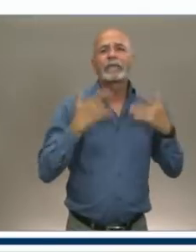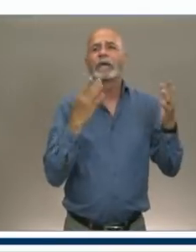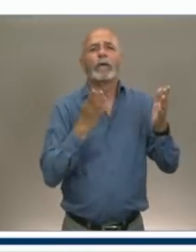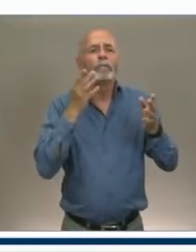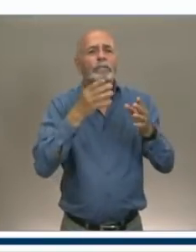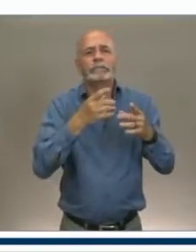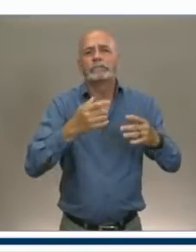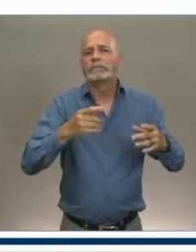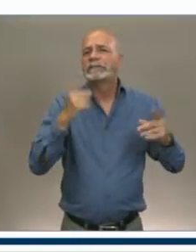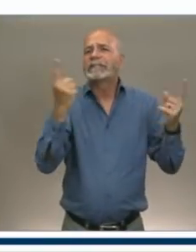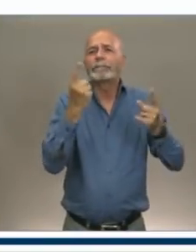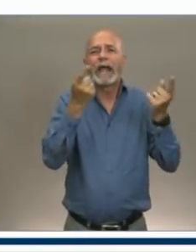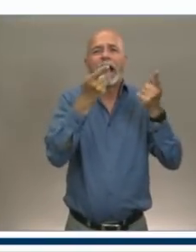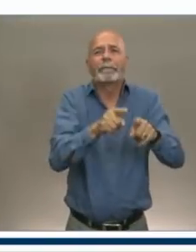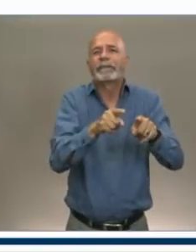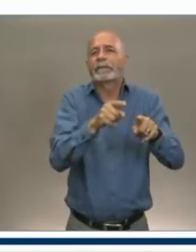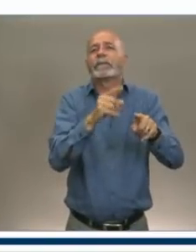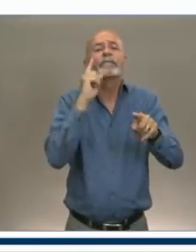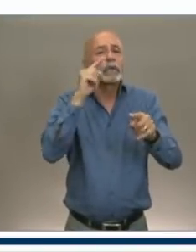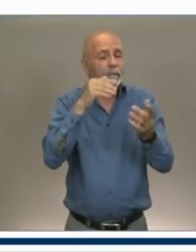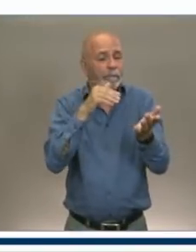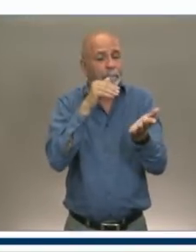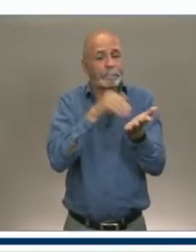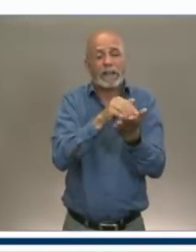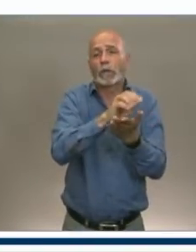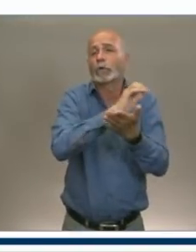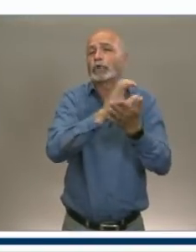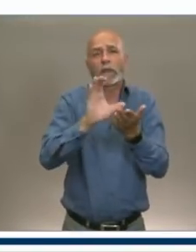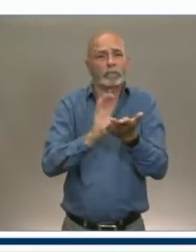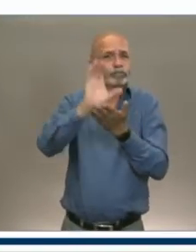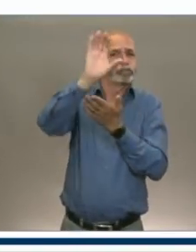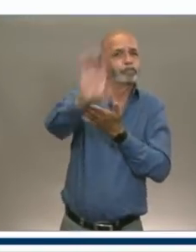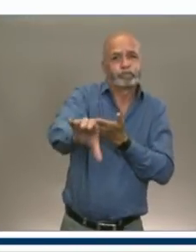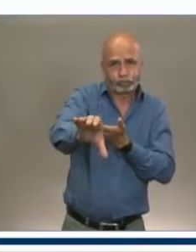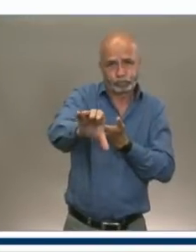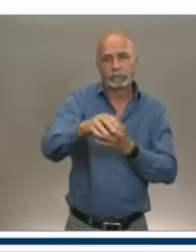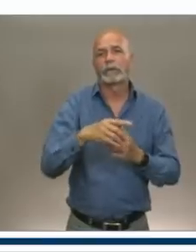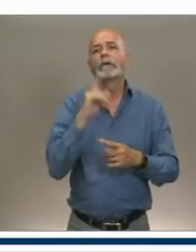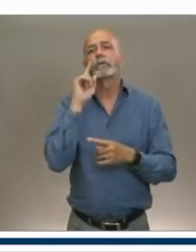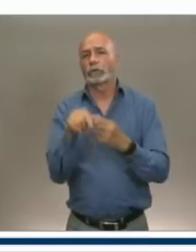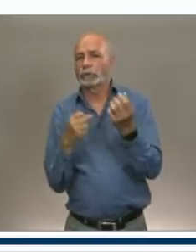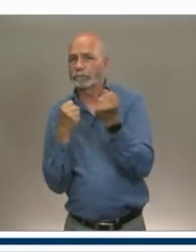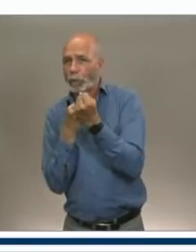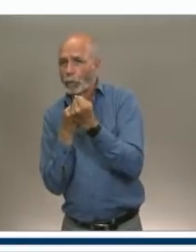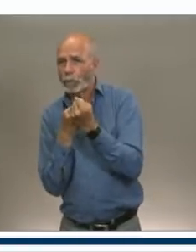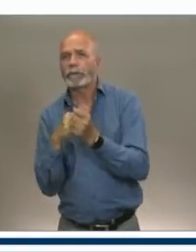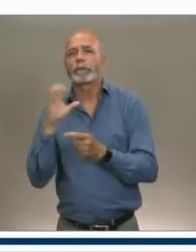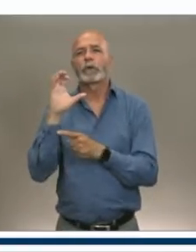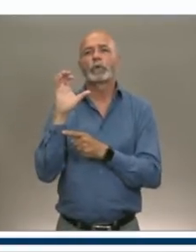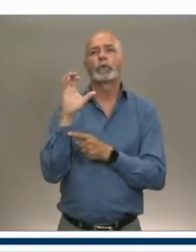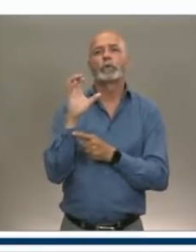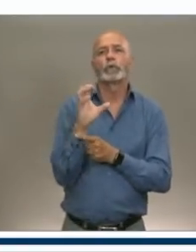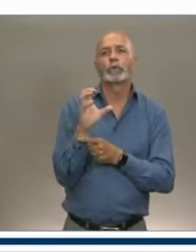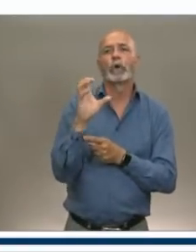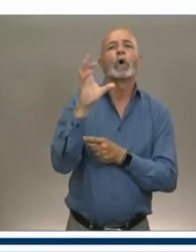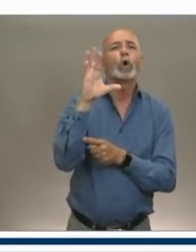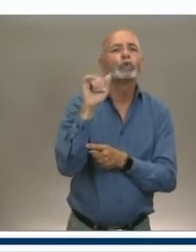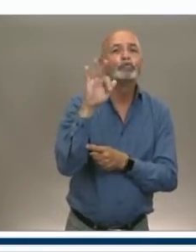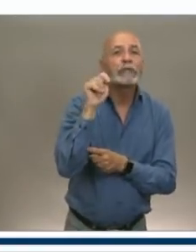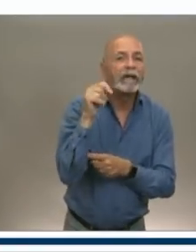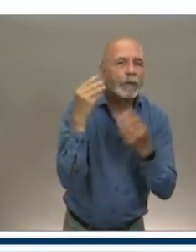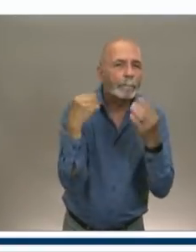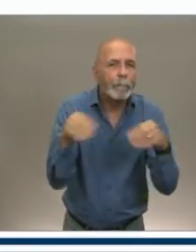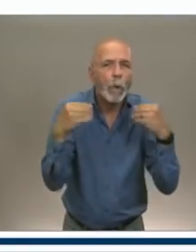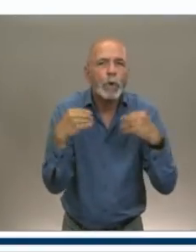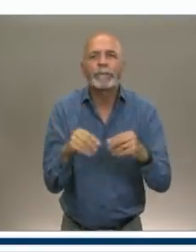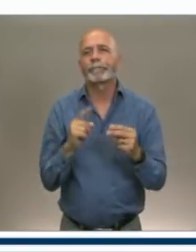$2 million of funding. This funding will support craft markets featuring local artists on the waterfront,